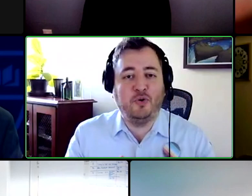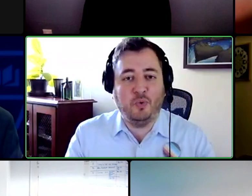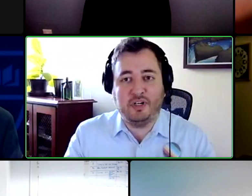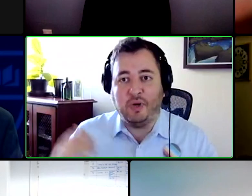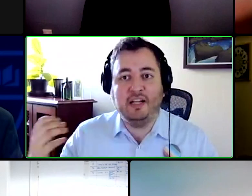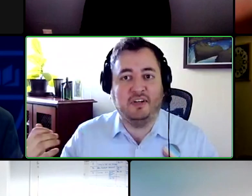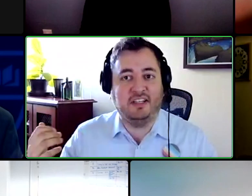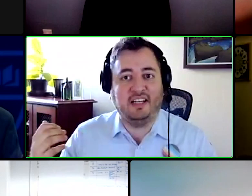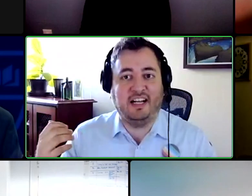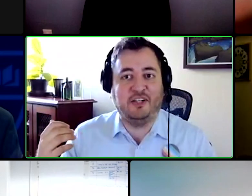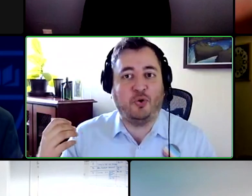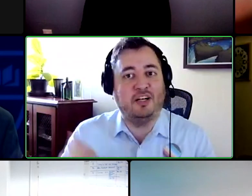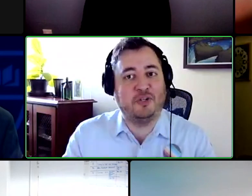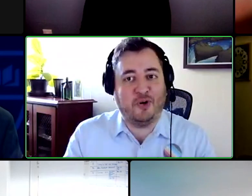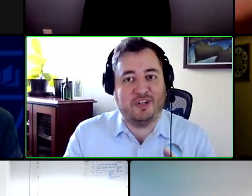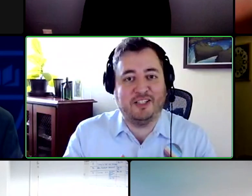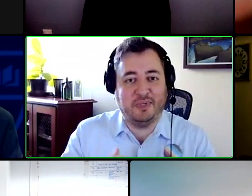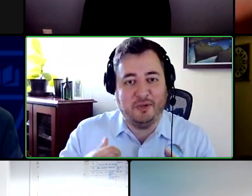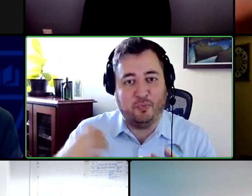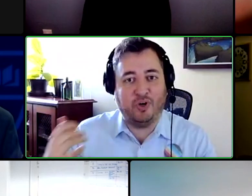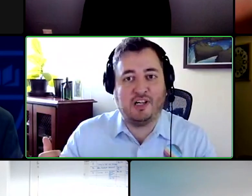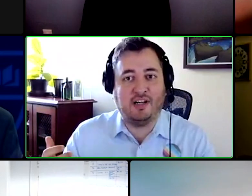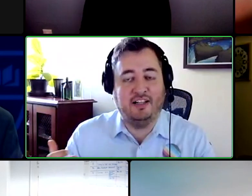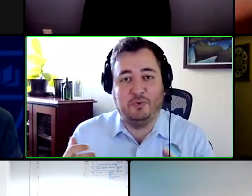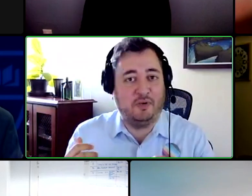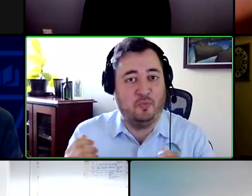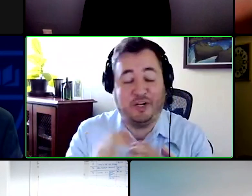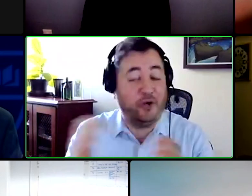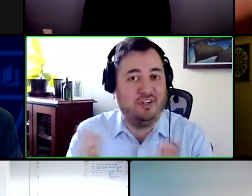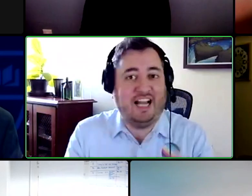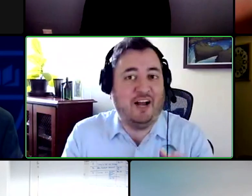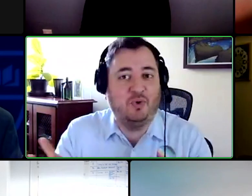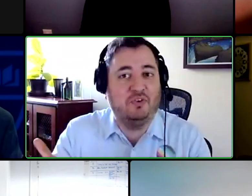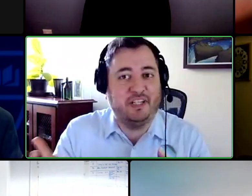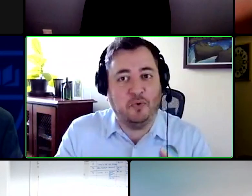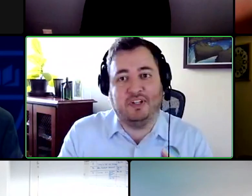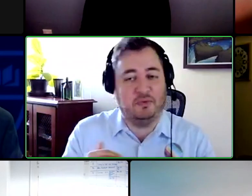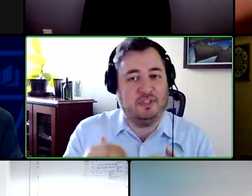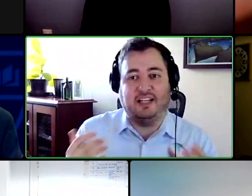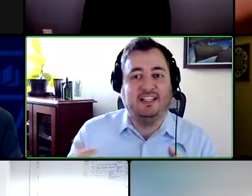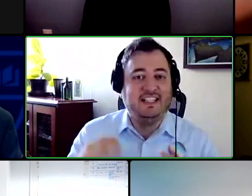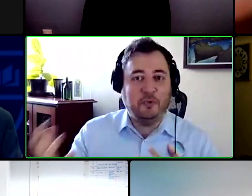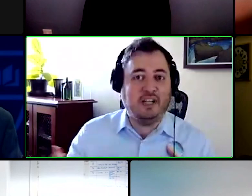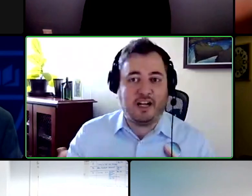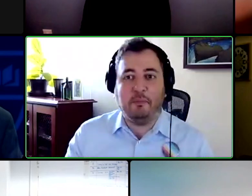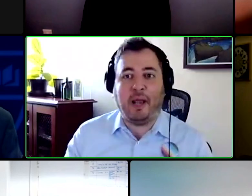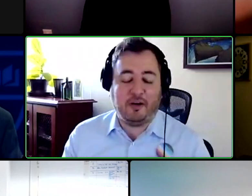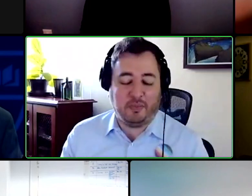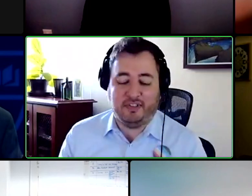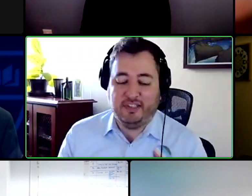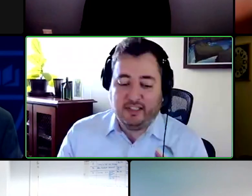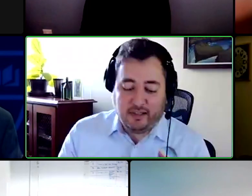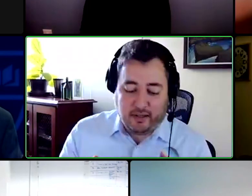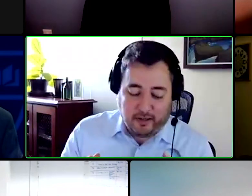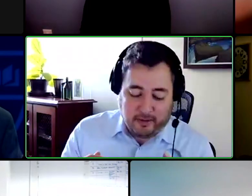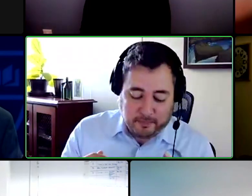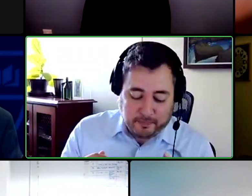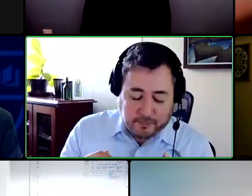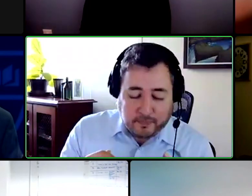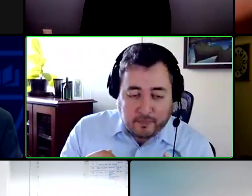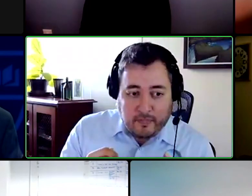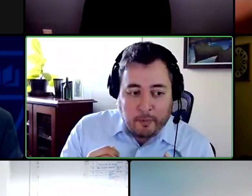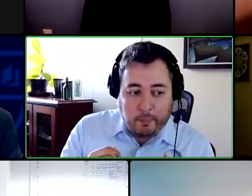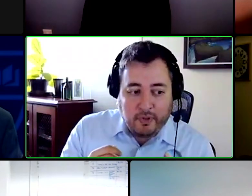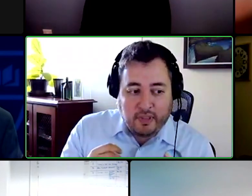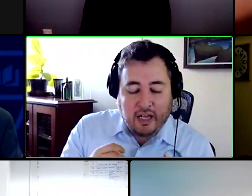i actually went to england and tried to talk to somebody in british sign language and we could not really do it it was not it was not compatible um